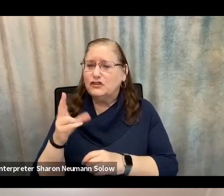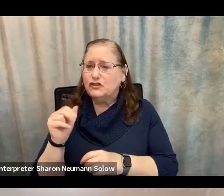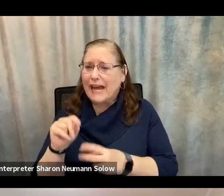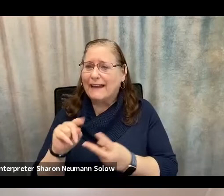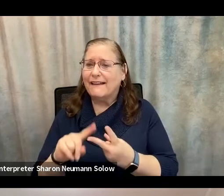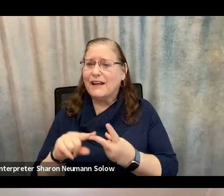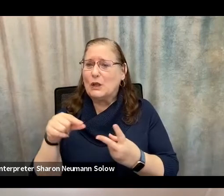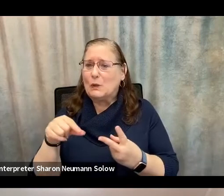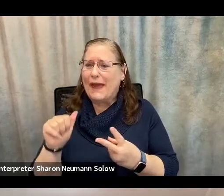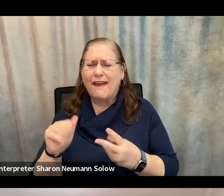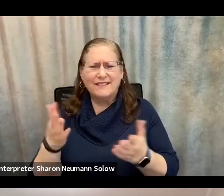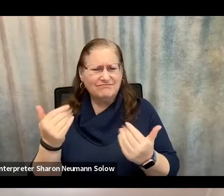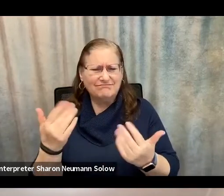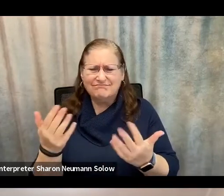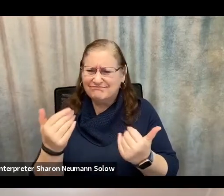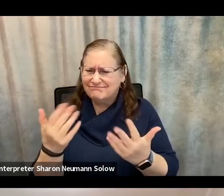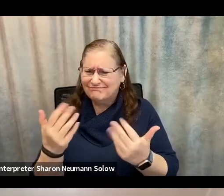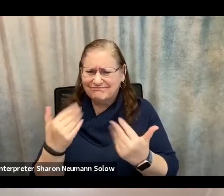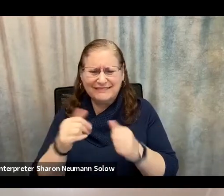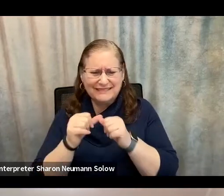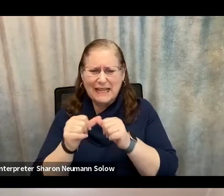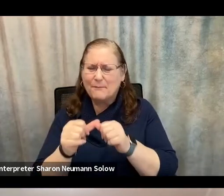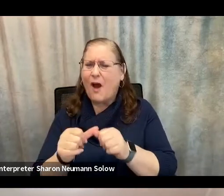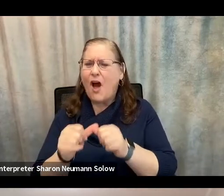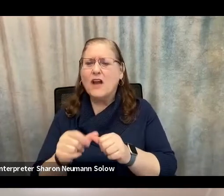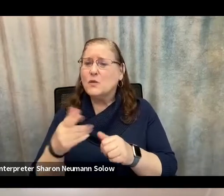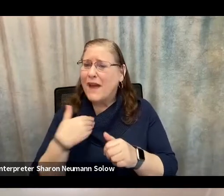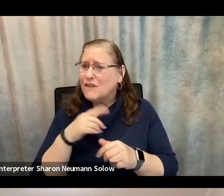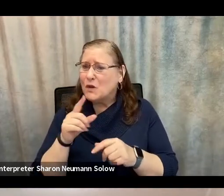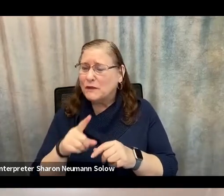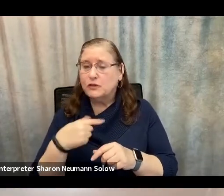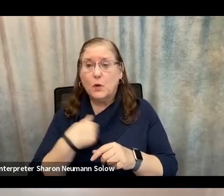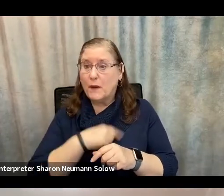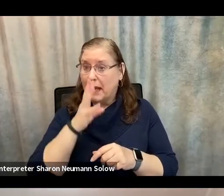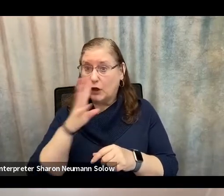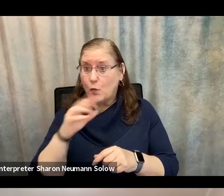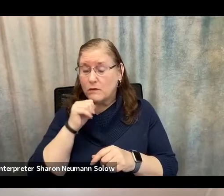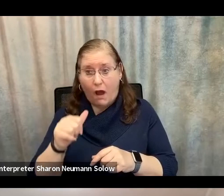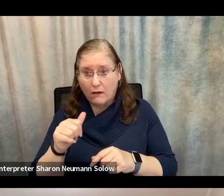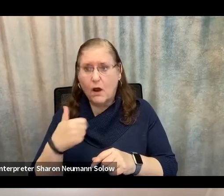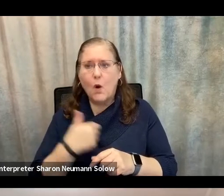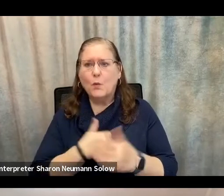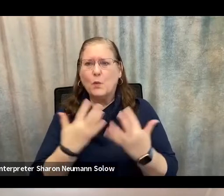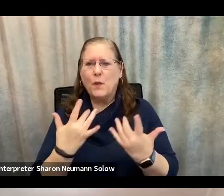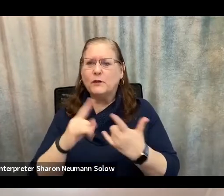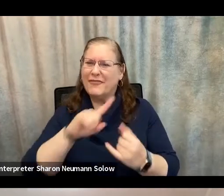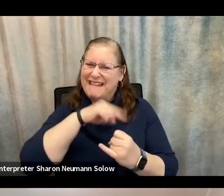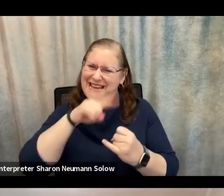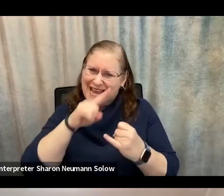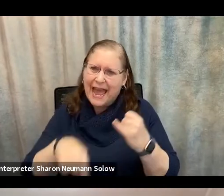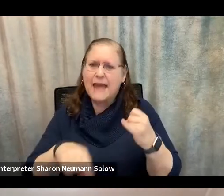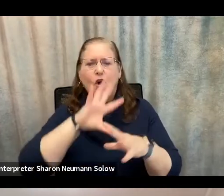you guys have any questions along the way, please put them in there. We're not ignoring you. We're just going to answer all the questions all at once at the end.